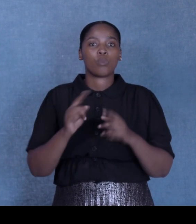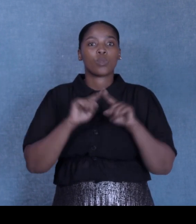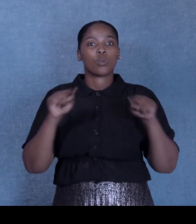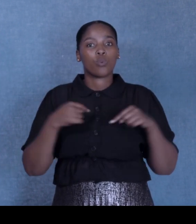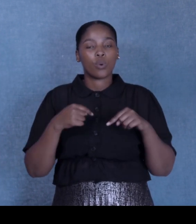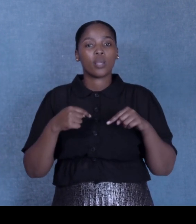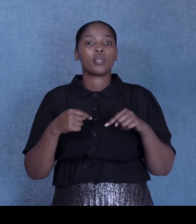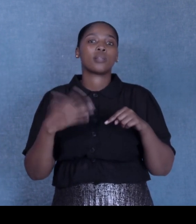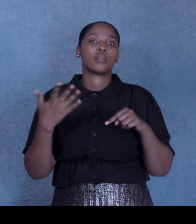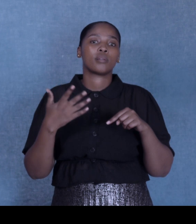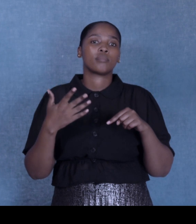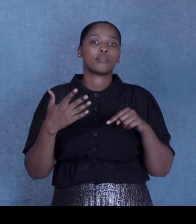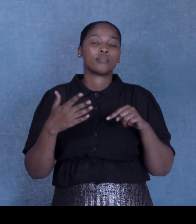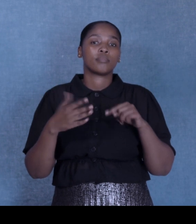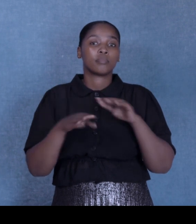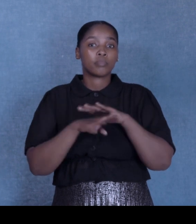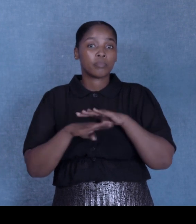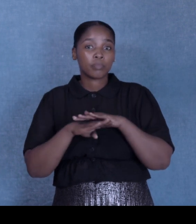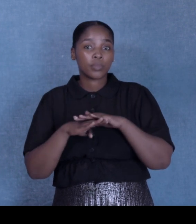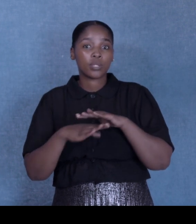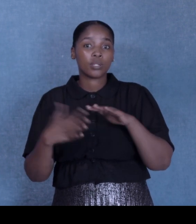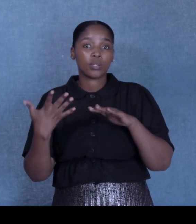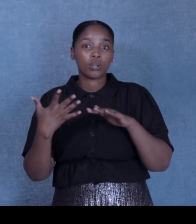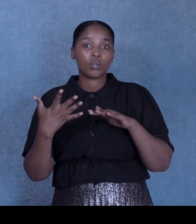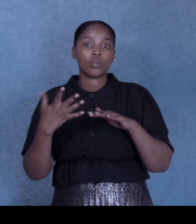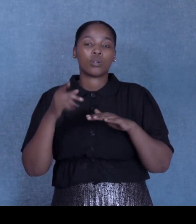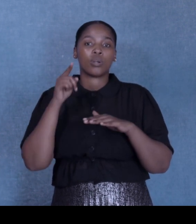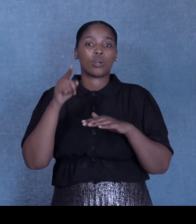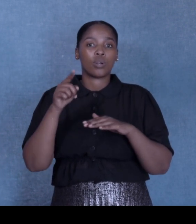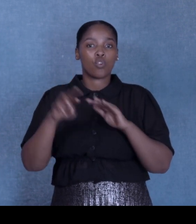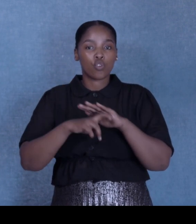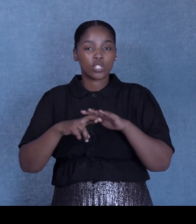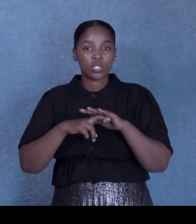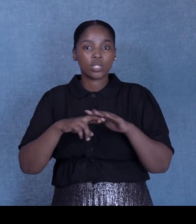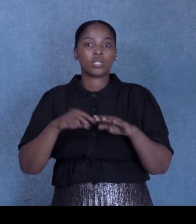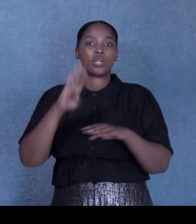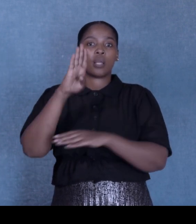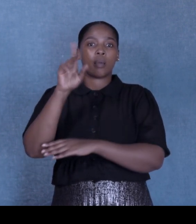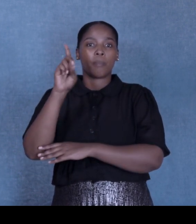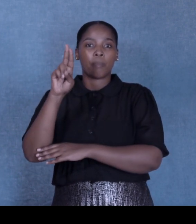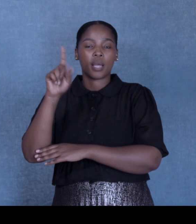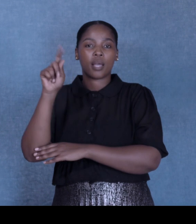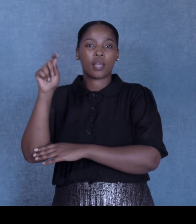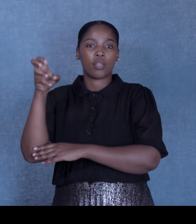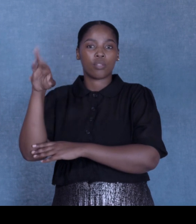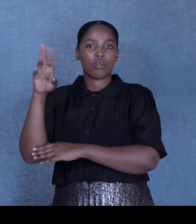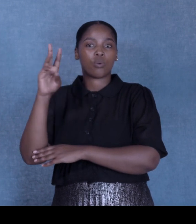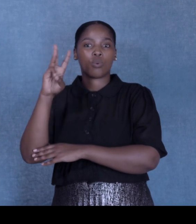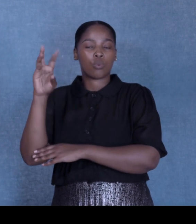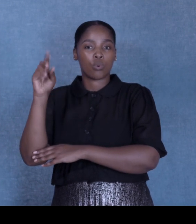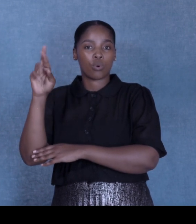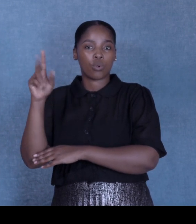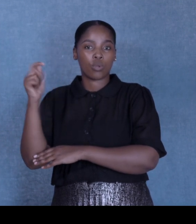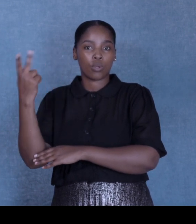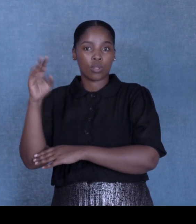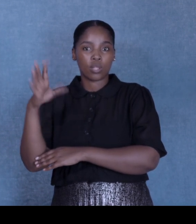We base ourselves in the Bordecai region and that really stretches from Butterworth right through to Queenstown. The predominance of our